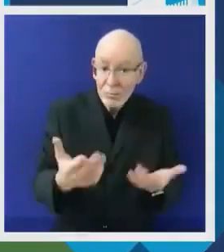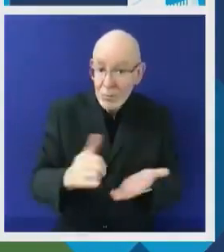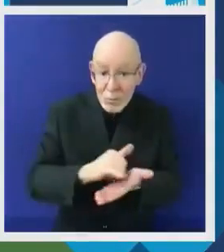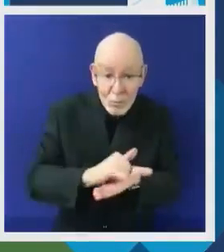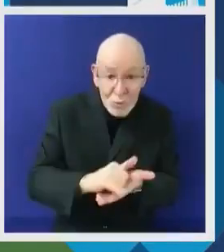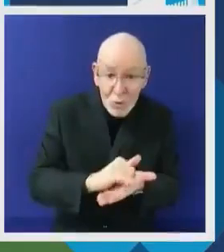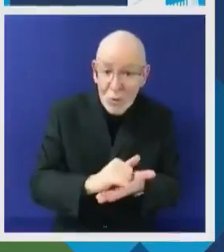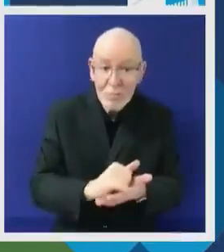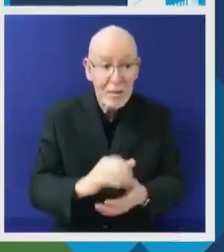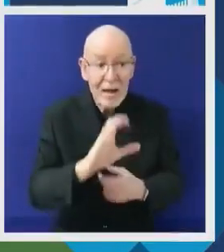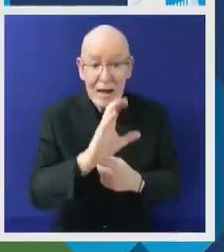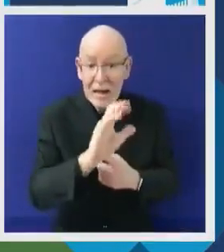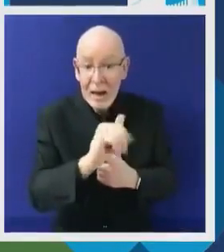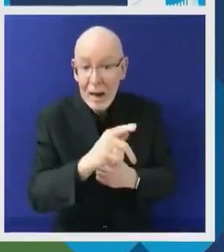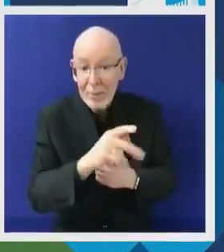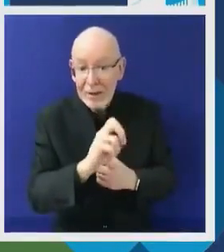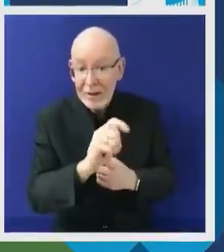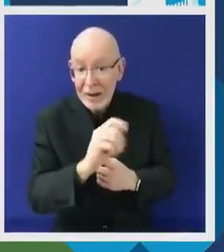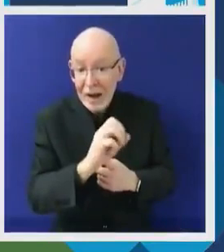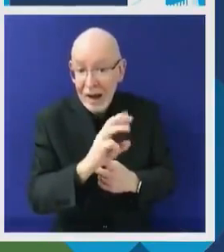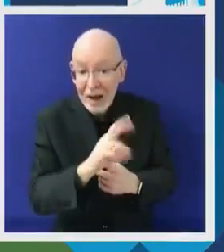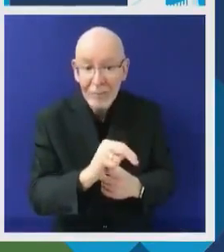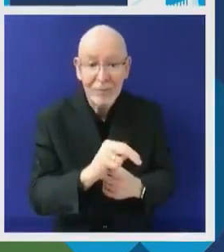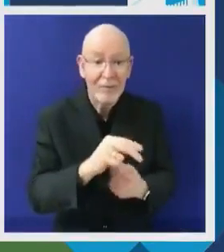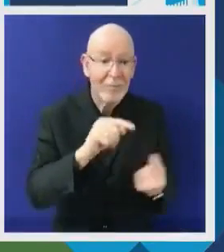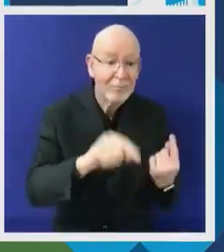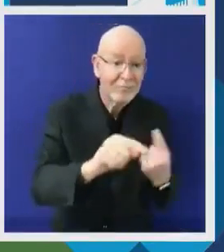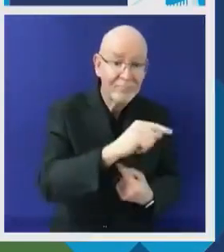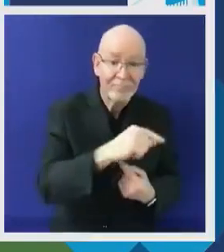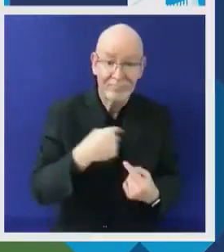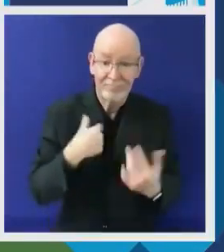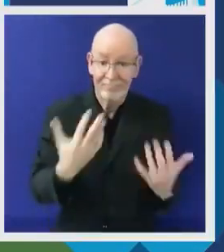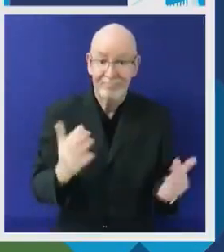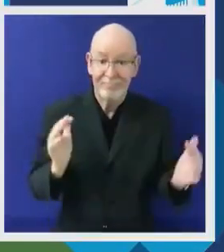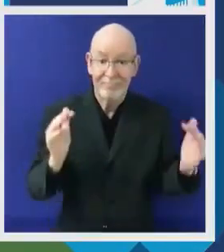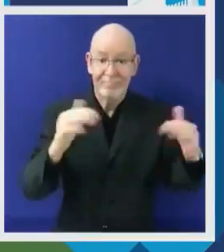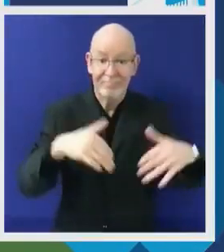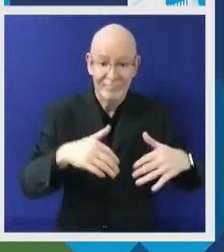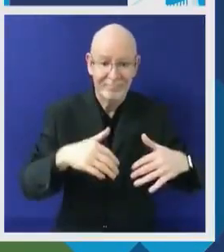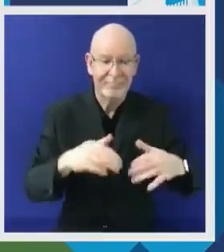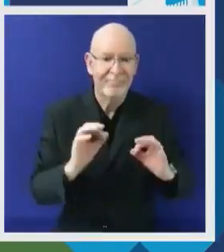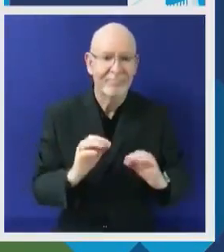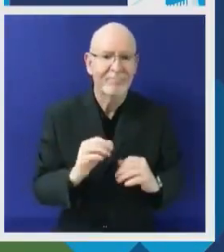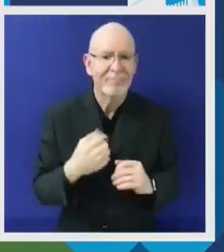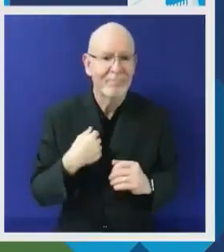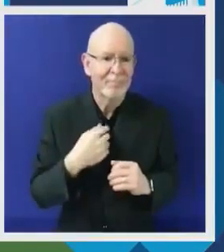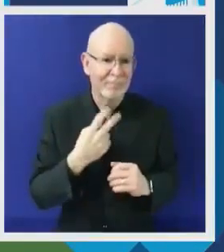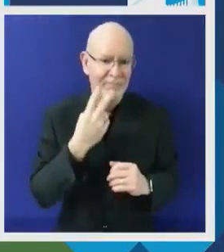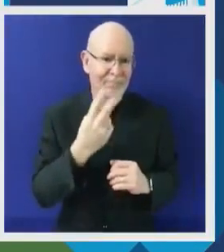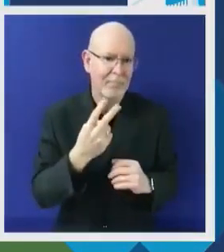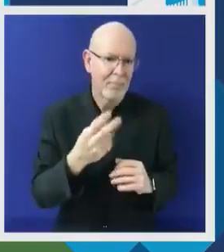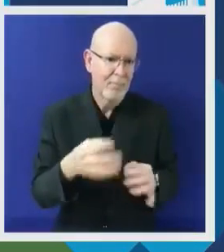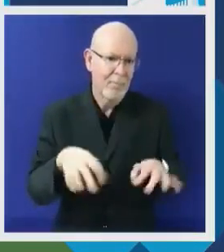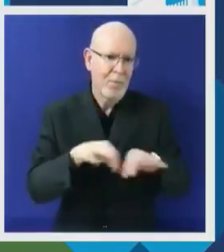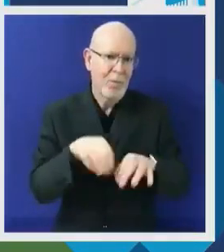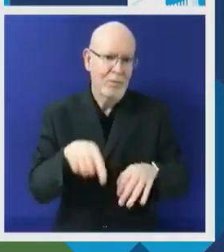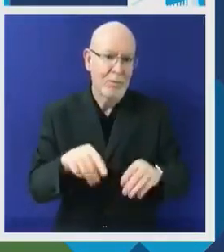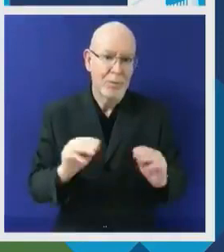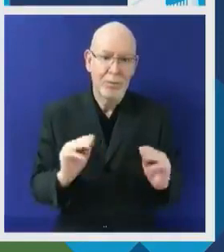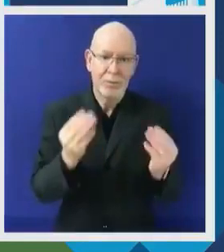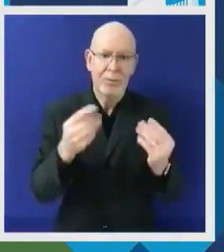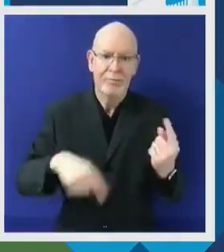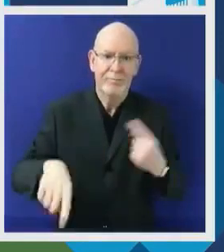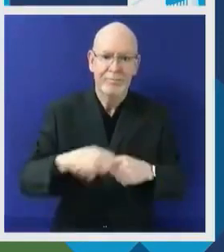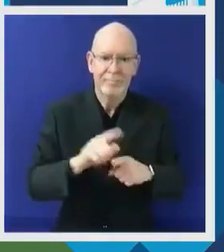just, fair and inclusive world for all of us as envisioned in the 2030 Agenda. But we are also